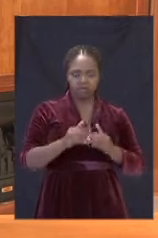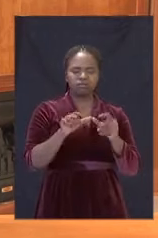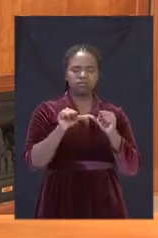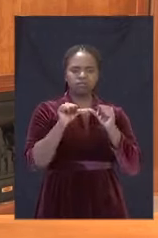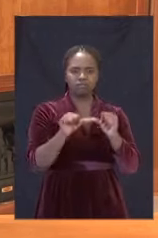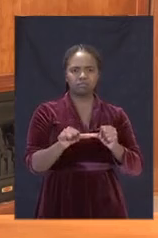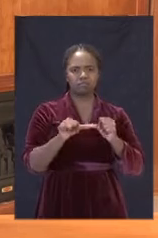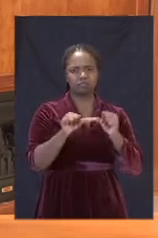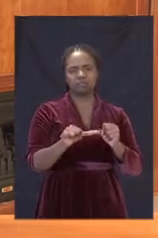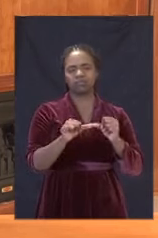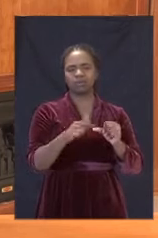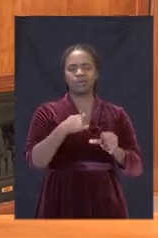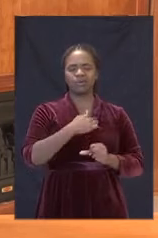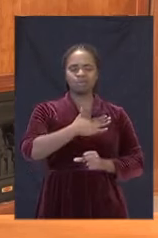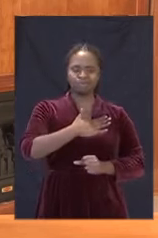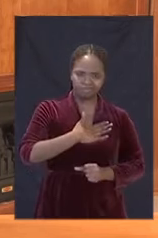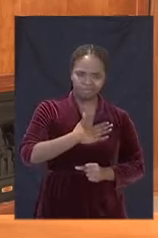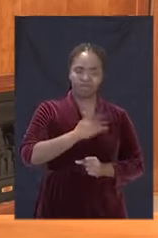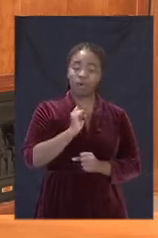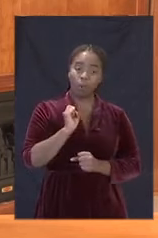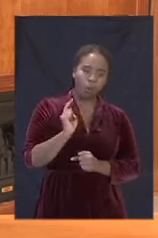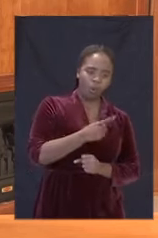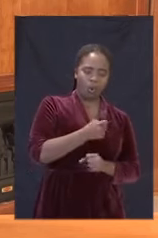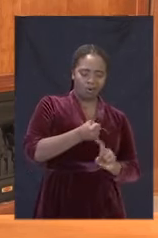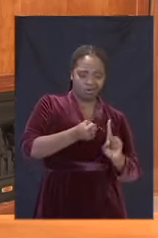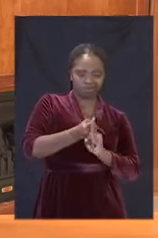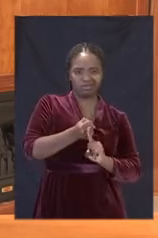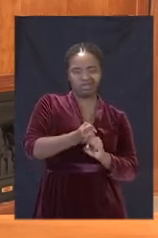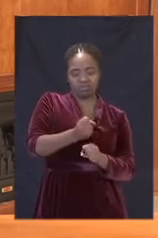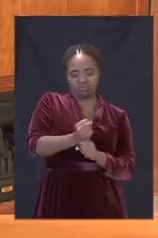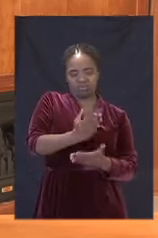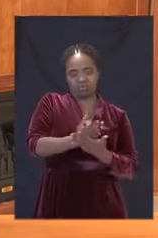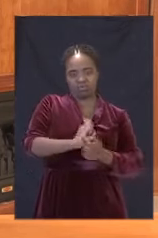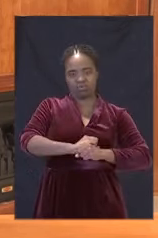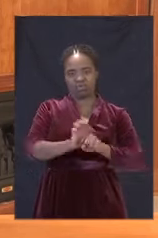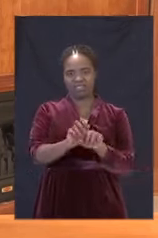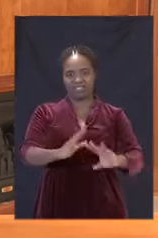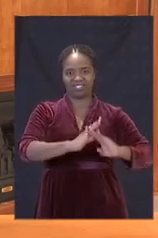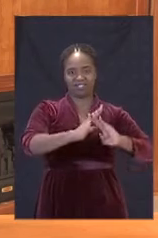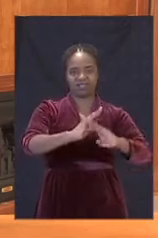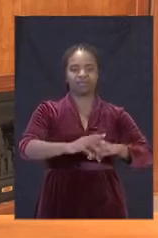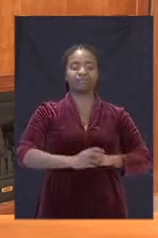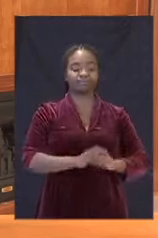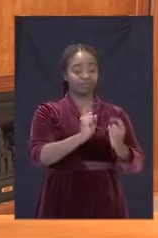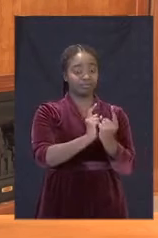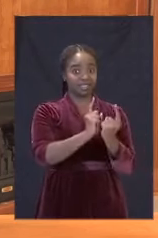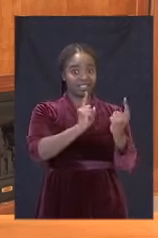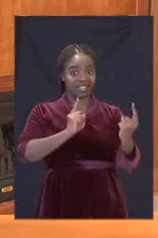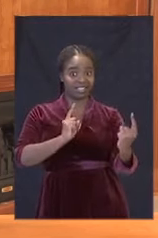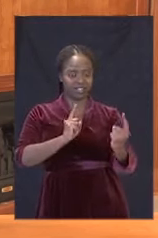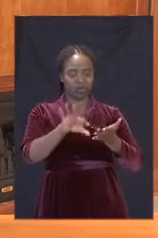demand sacrifices of all of us. The social distancing and hygiene measures